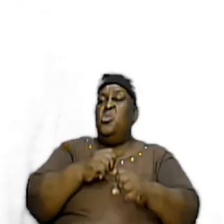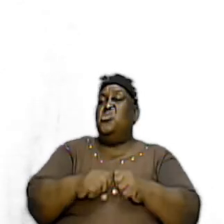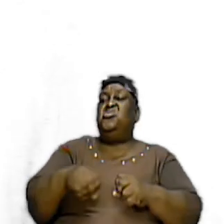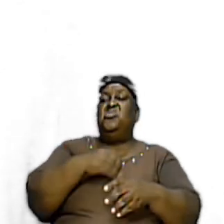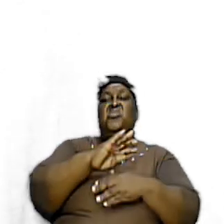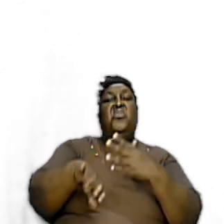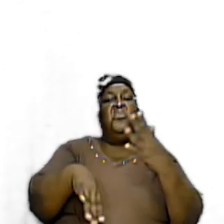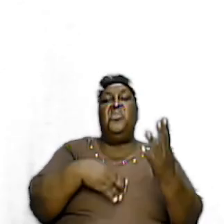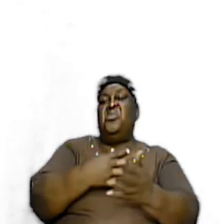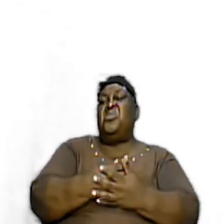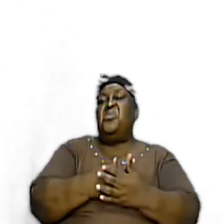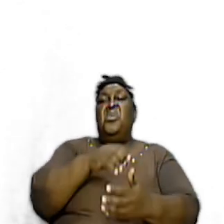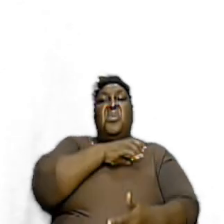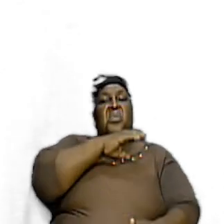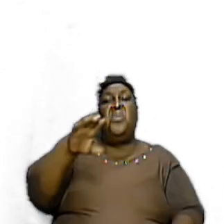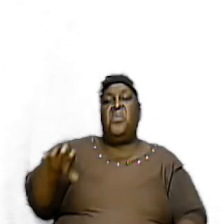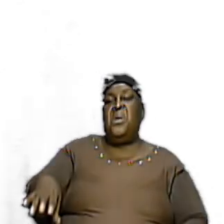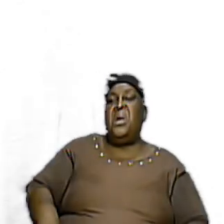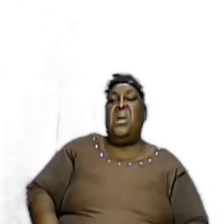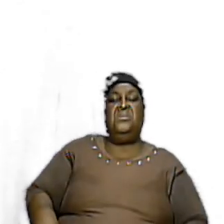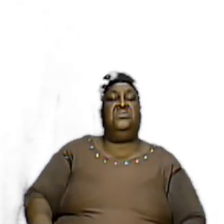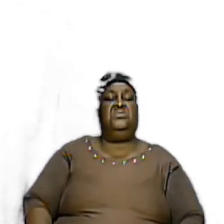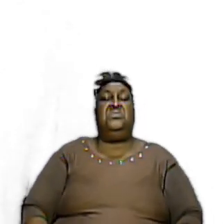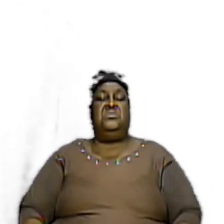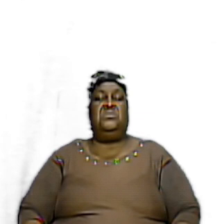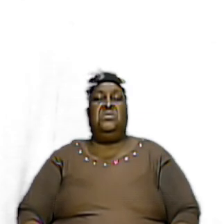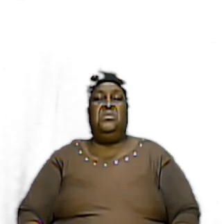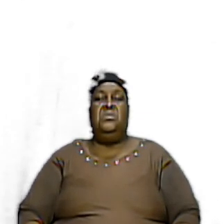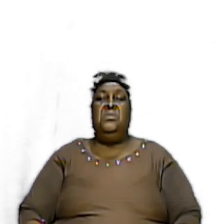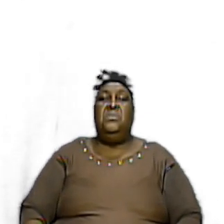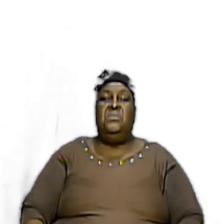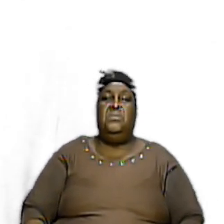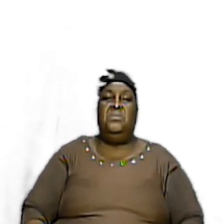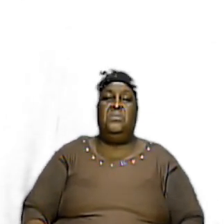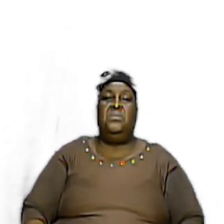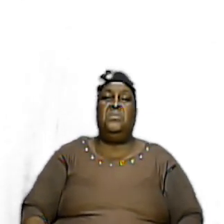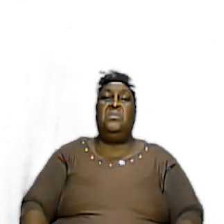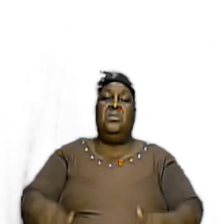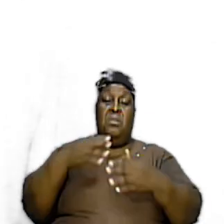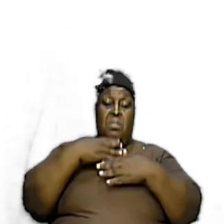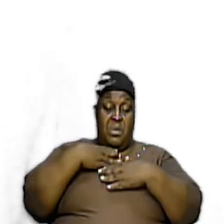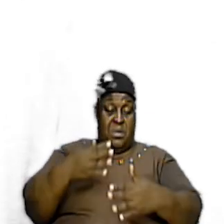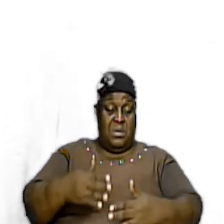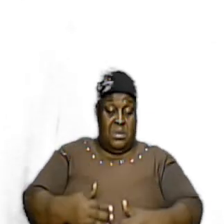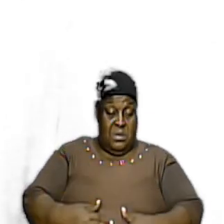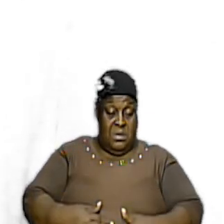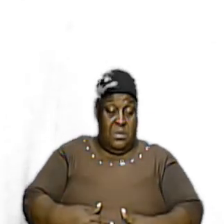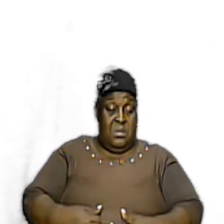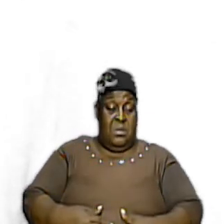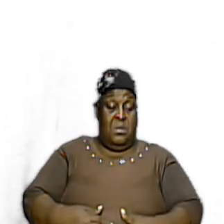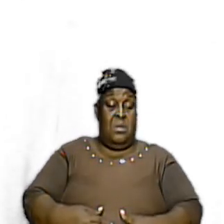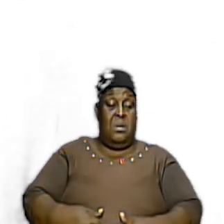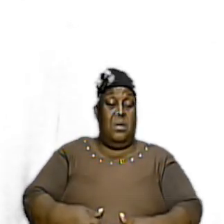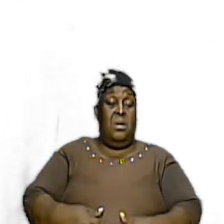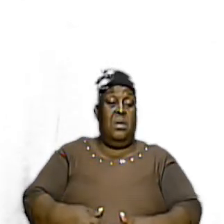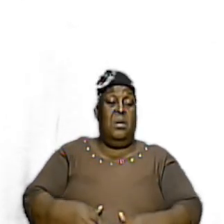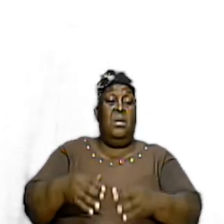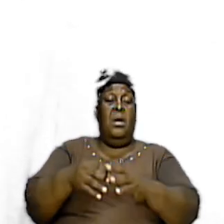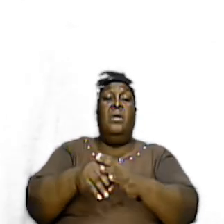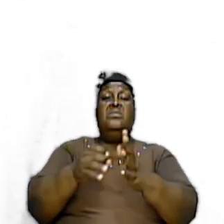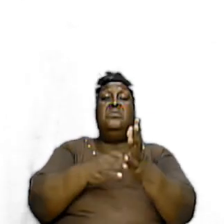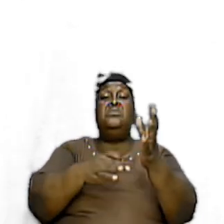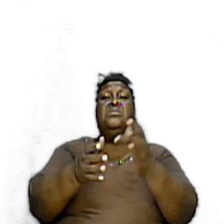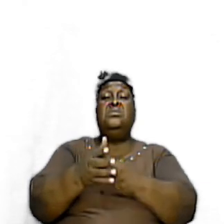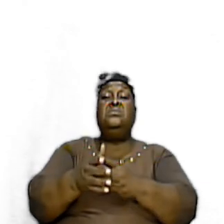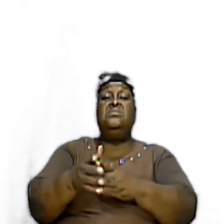also Is Christ Let me tell you Saints of the Most High God The body Of Jesus